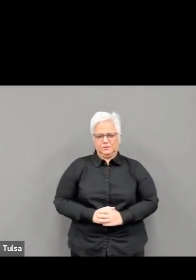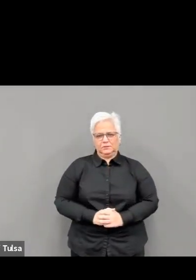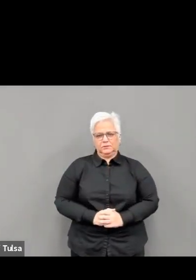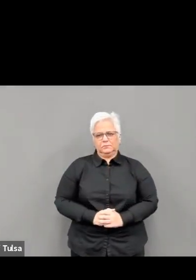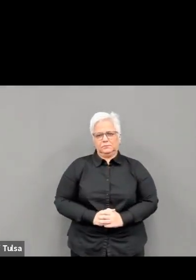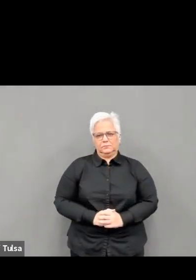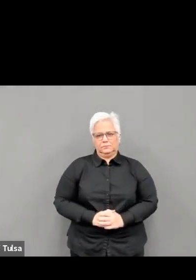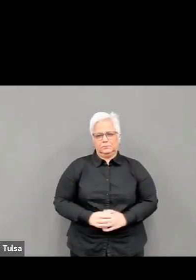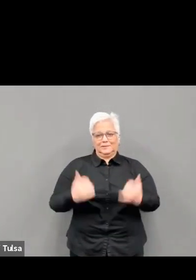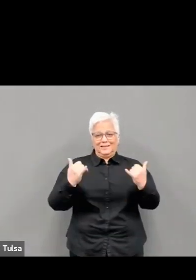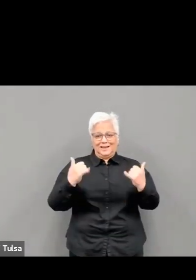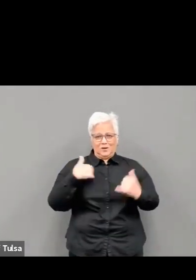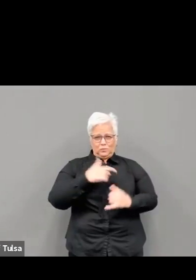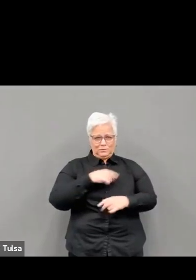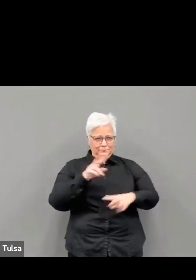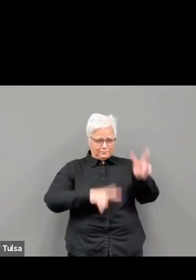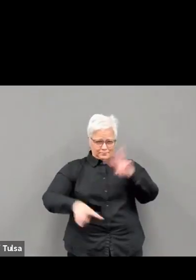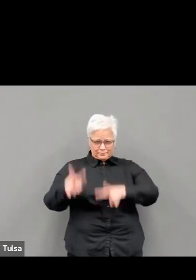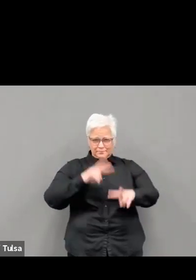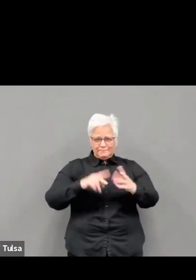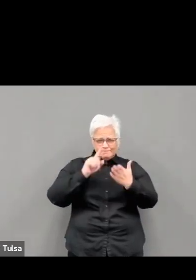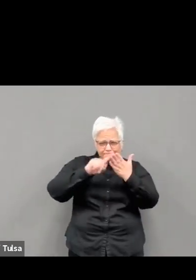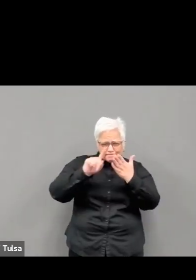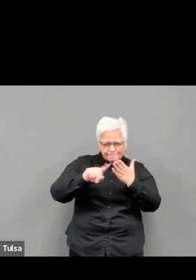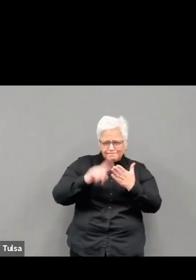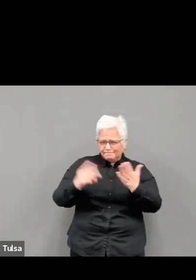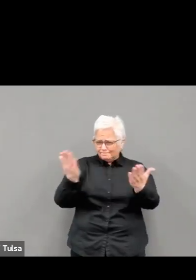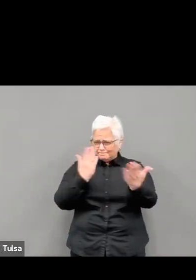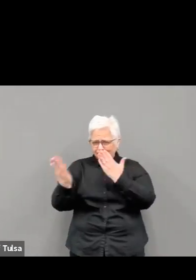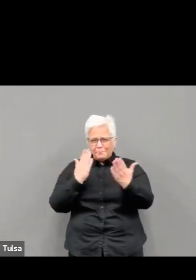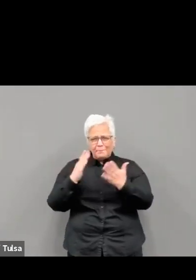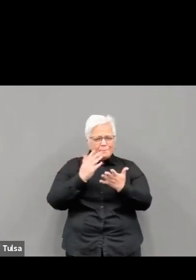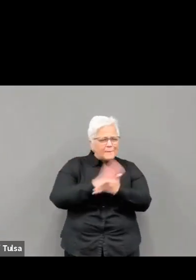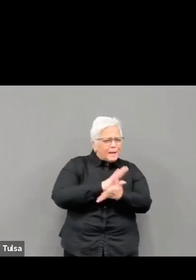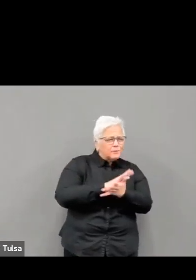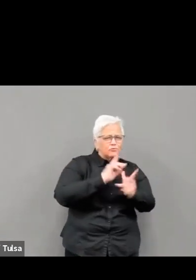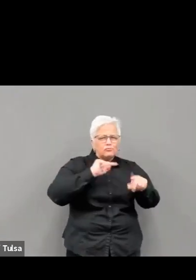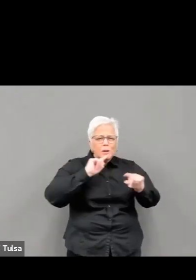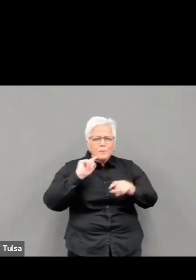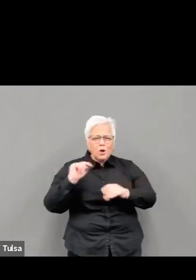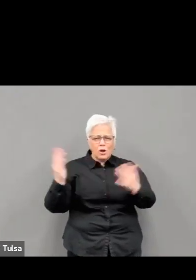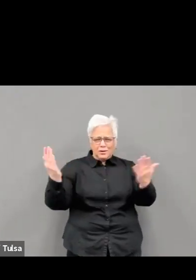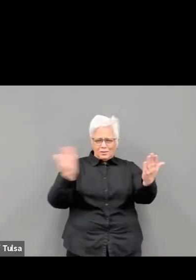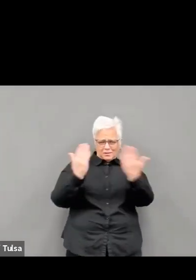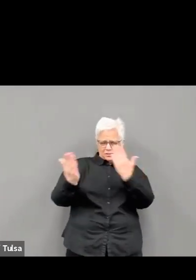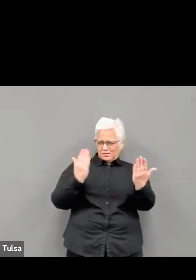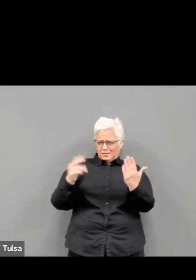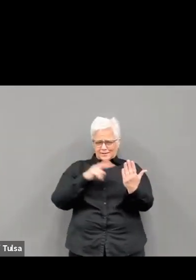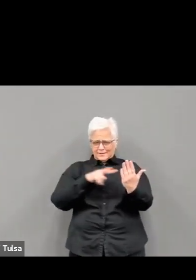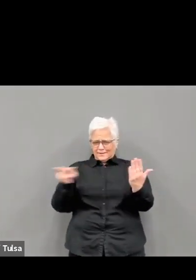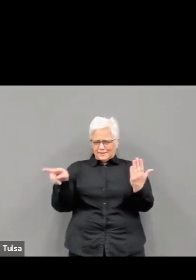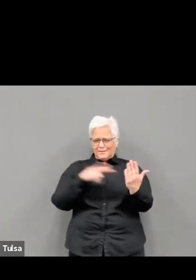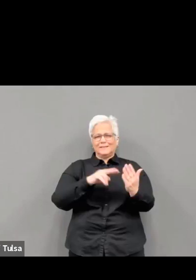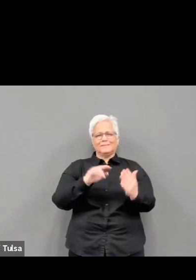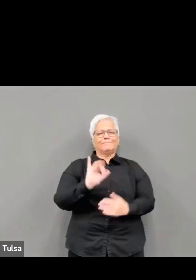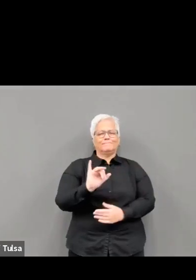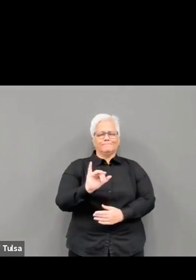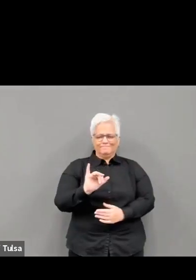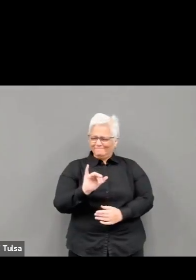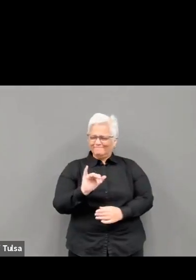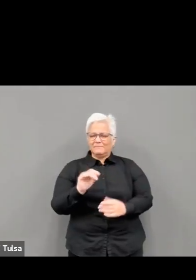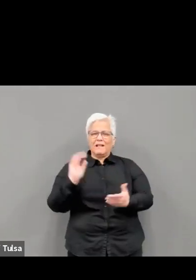and make data-driven recommendations for Tulsa County residents and municipal leaders. The downward case trends are very encouraging,